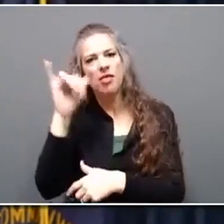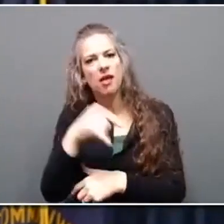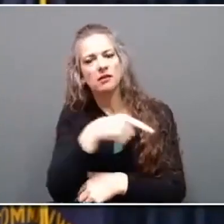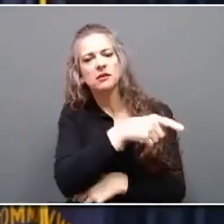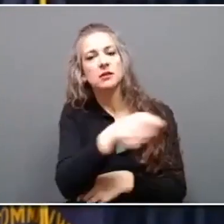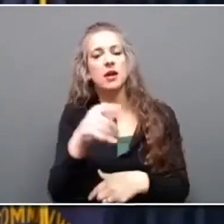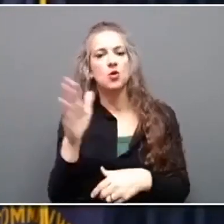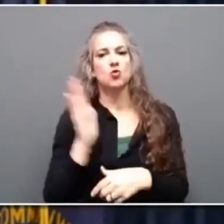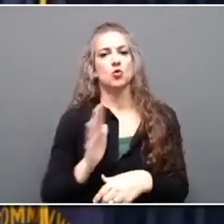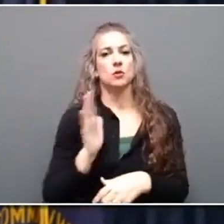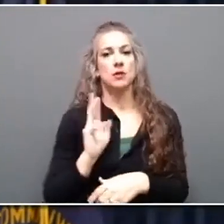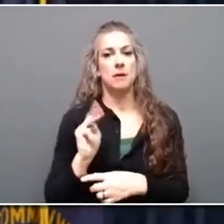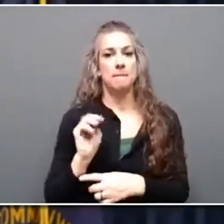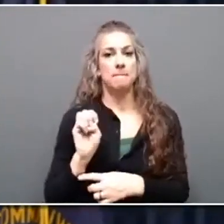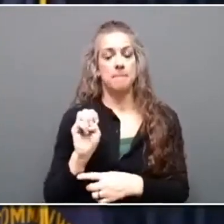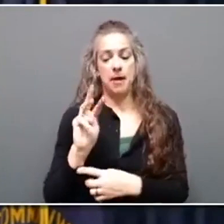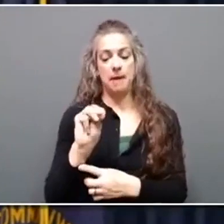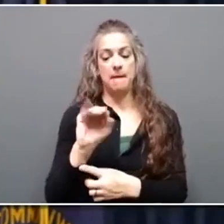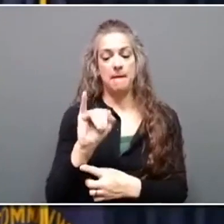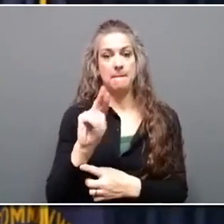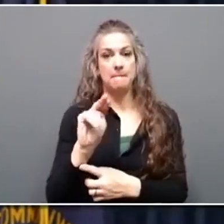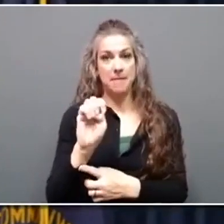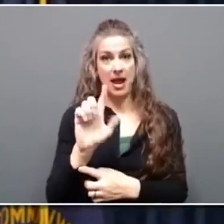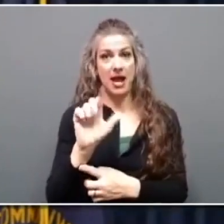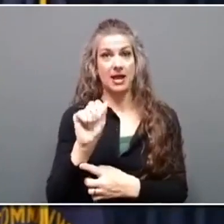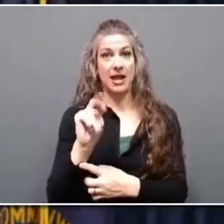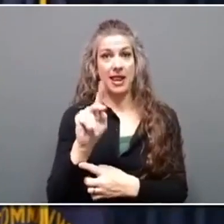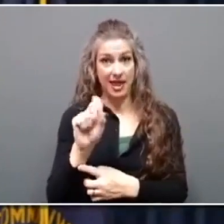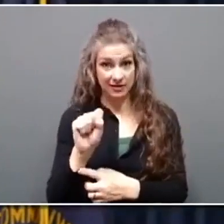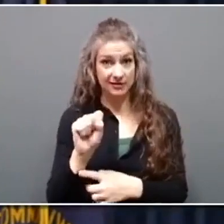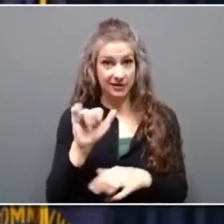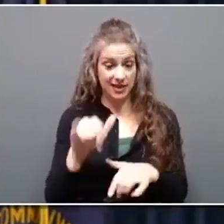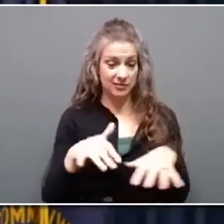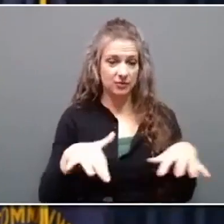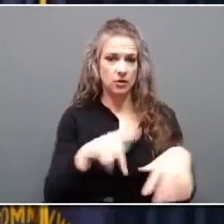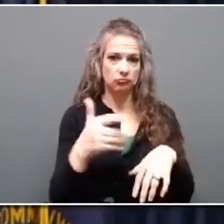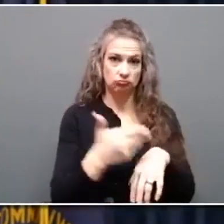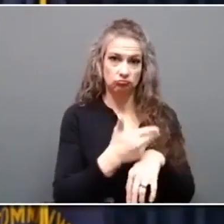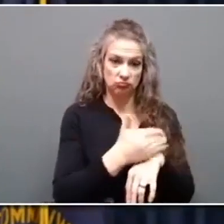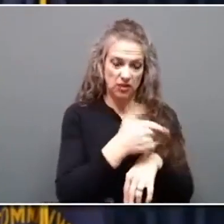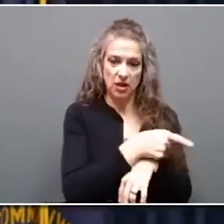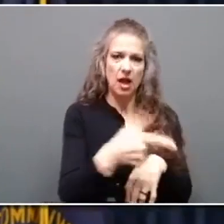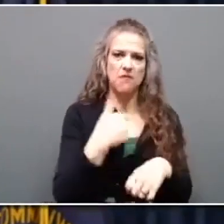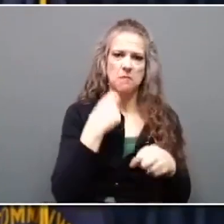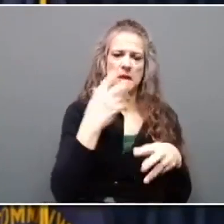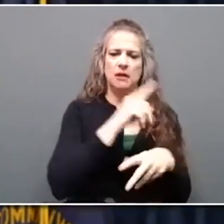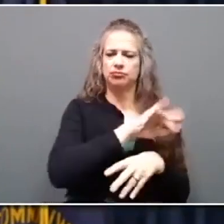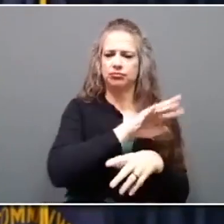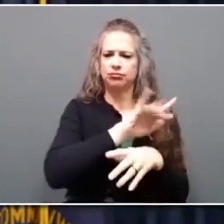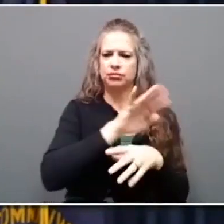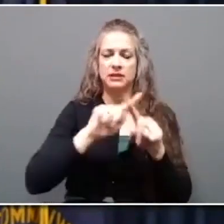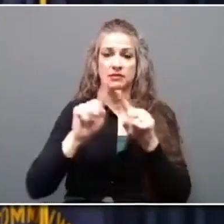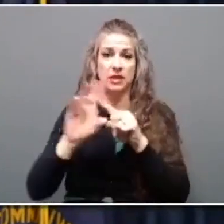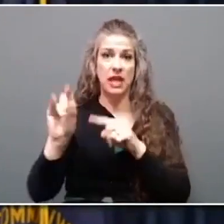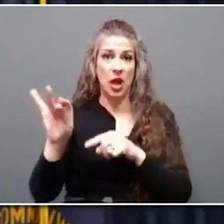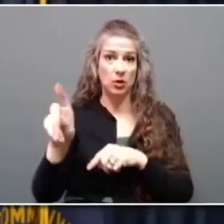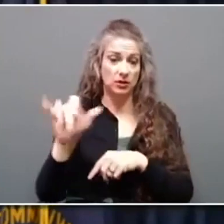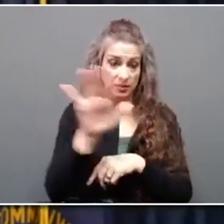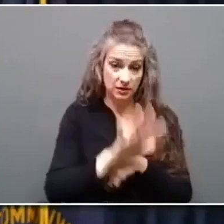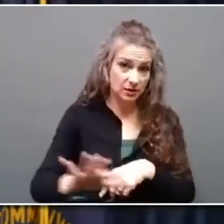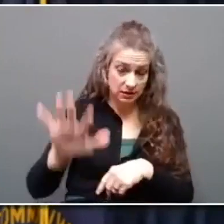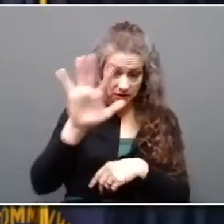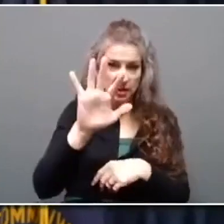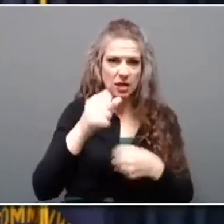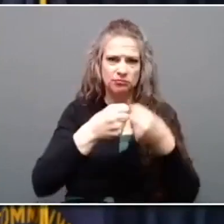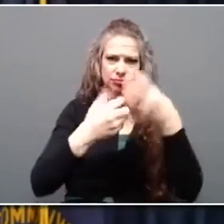15 counties, totaling almost $45 million. We've been able to give families in Floyd, Whitley, Perry,